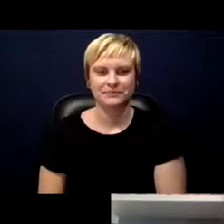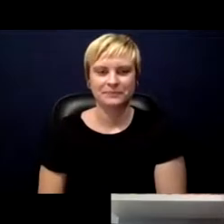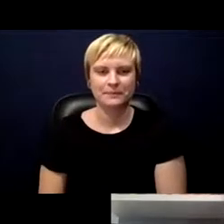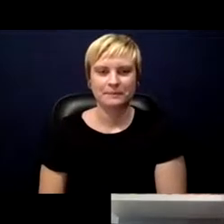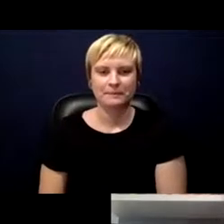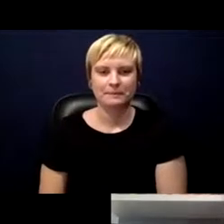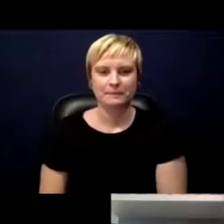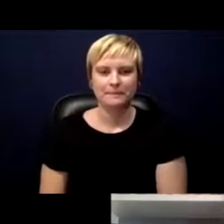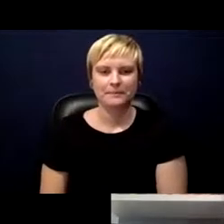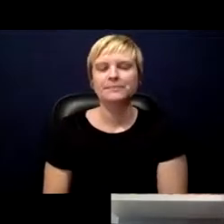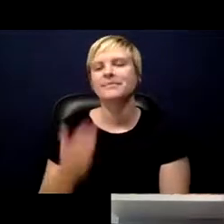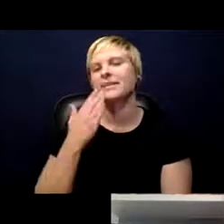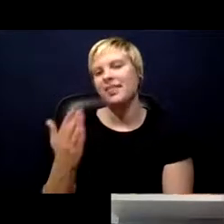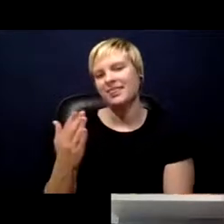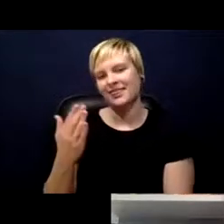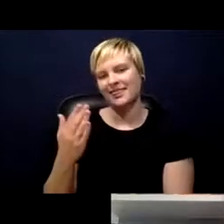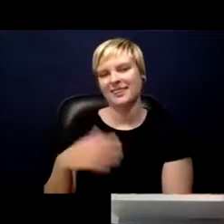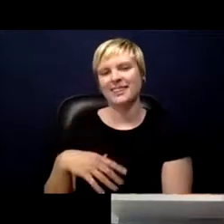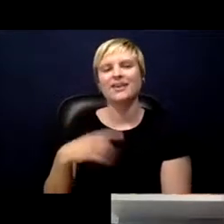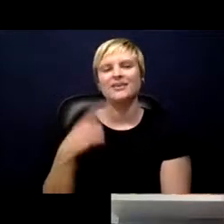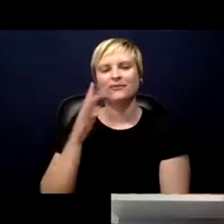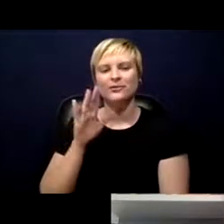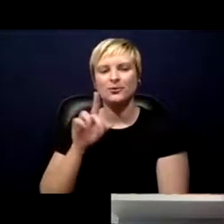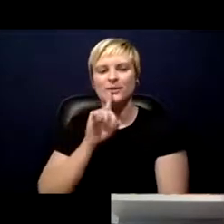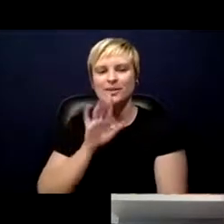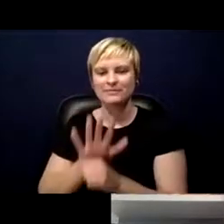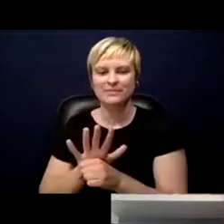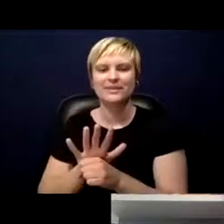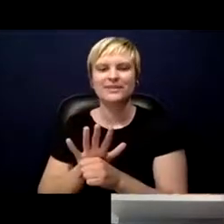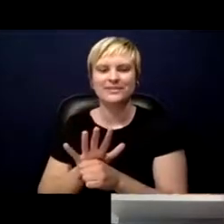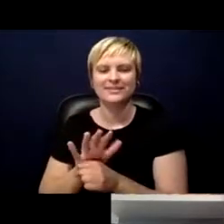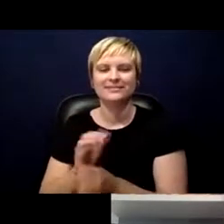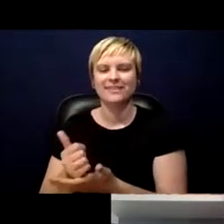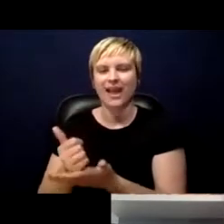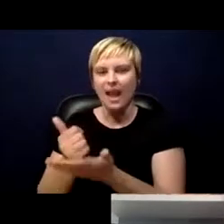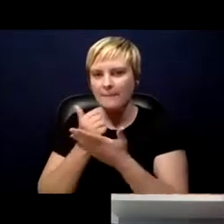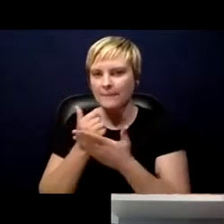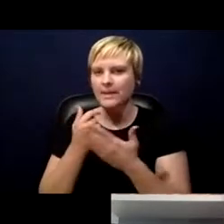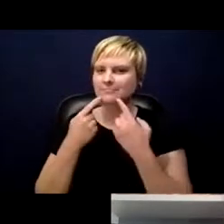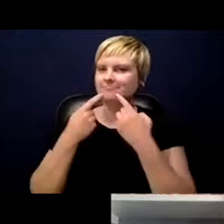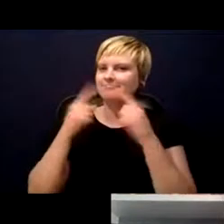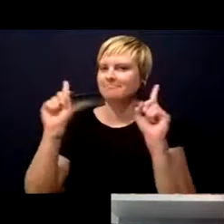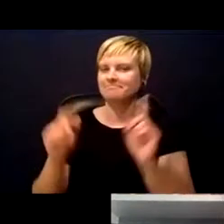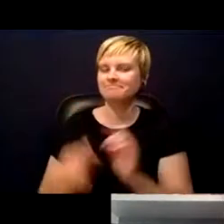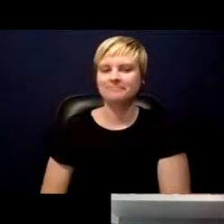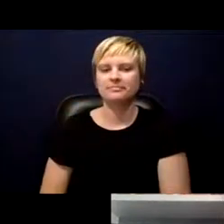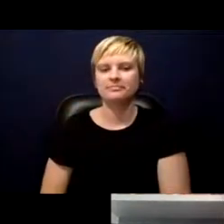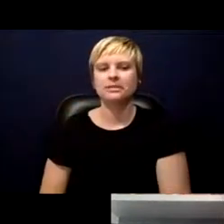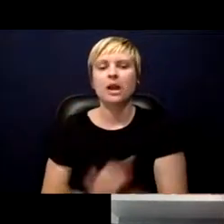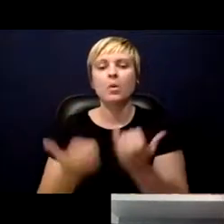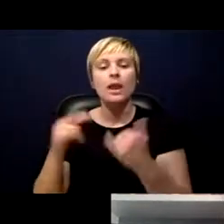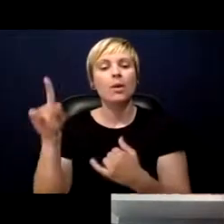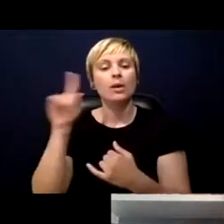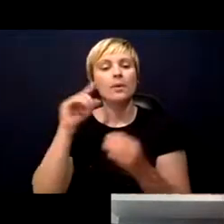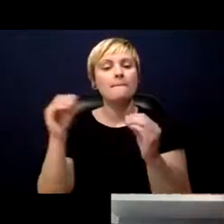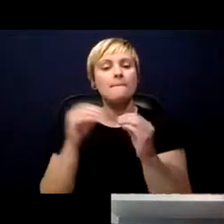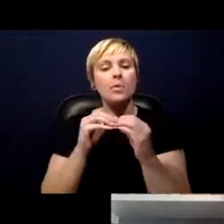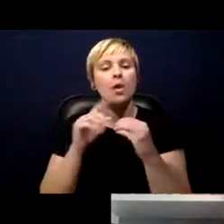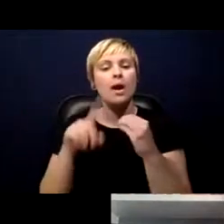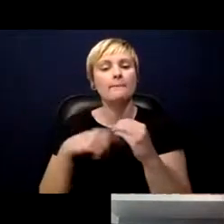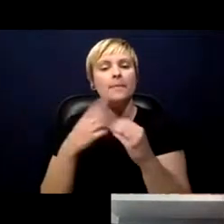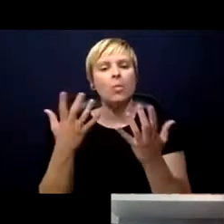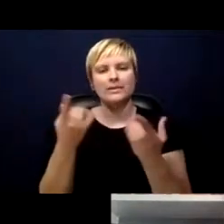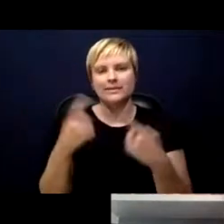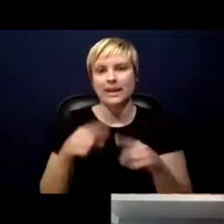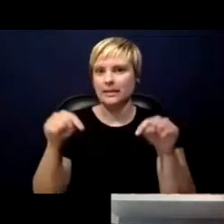Thank you and thank you for your commitment to helping us achieve success. So now we'll hear more about what is happening on the ground